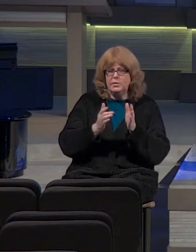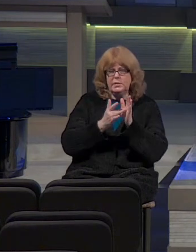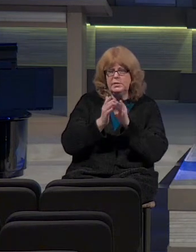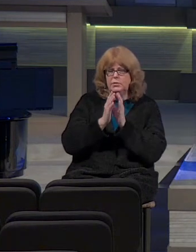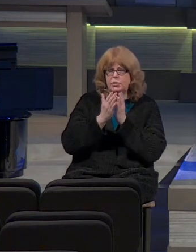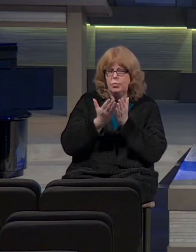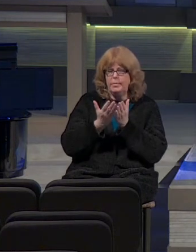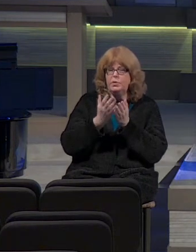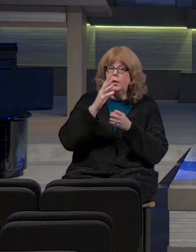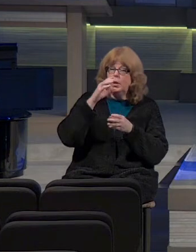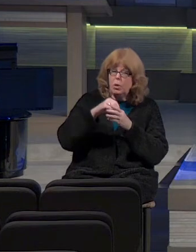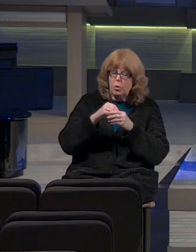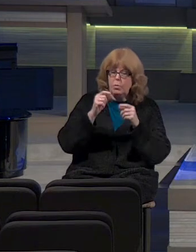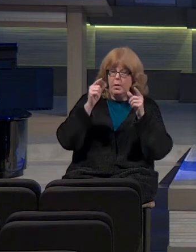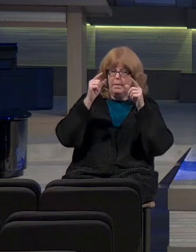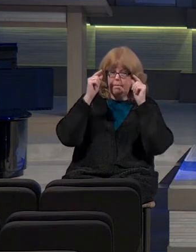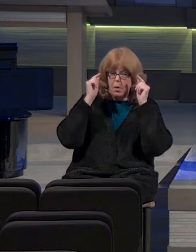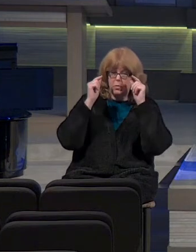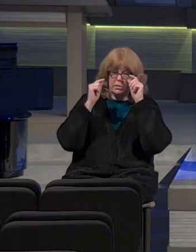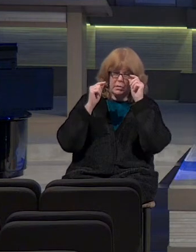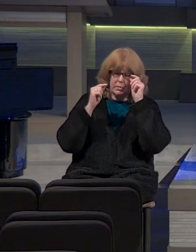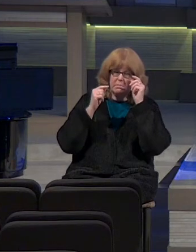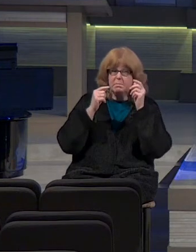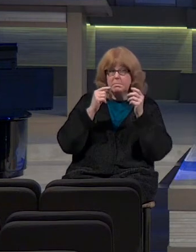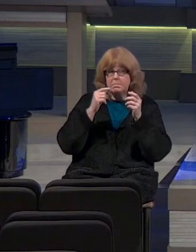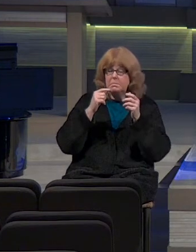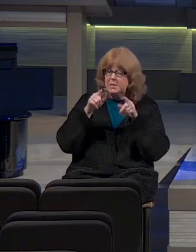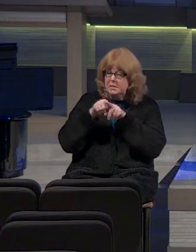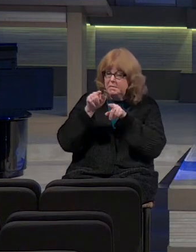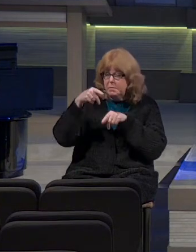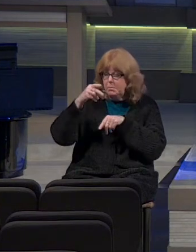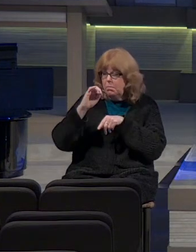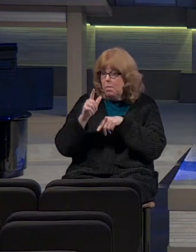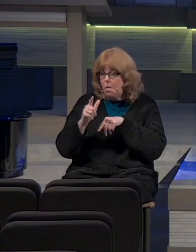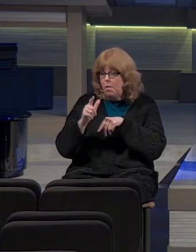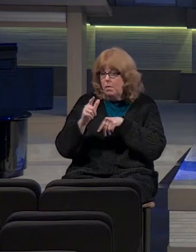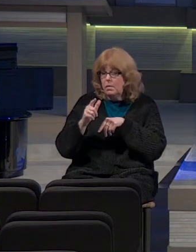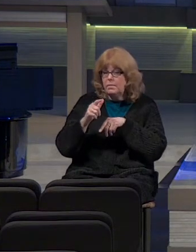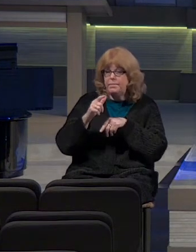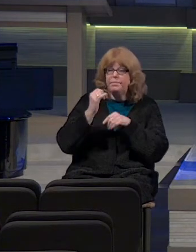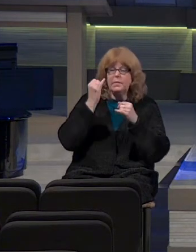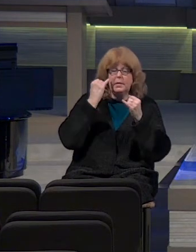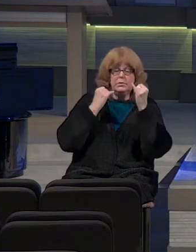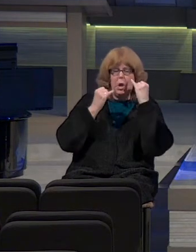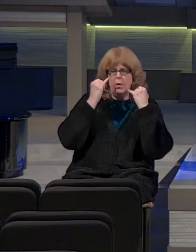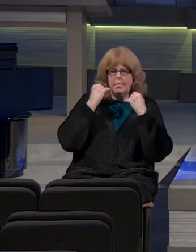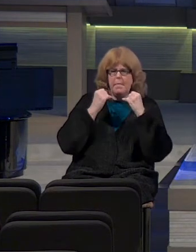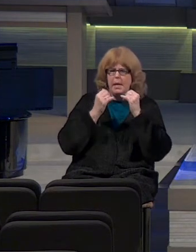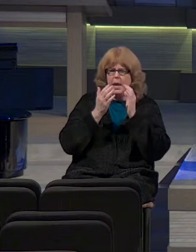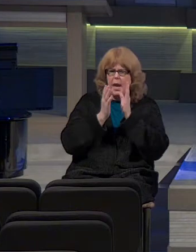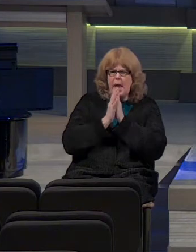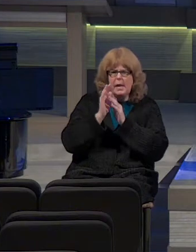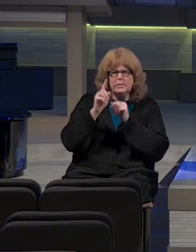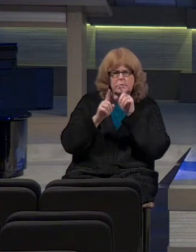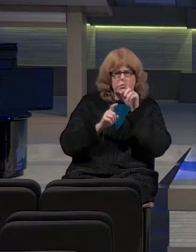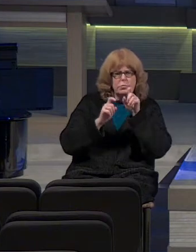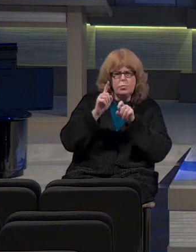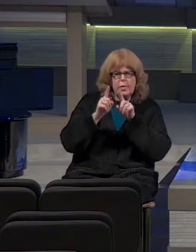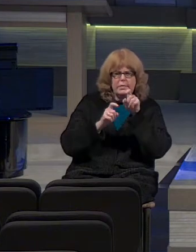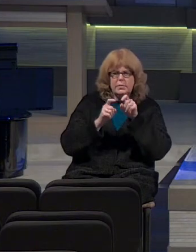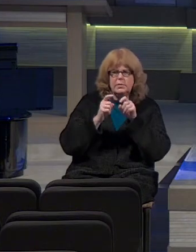including Moses, potentially Paul. Jeremiah asks questions. Jeremiah